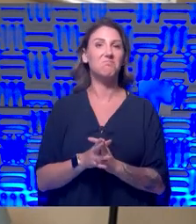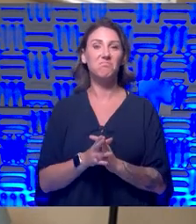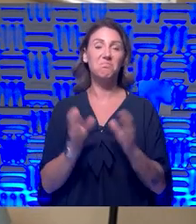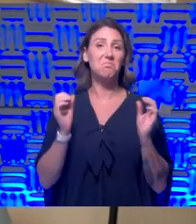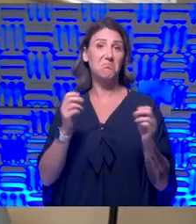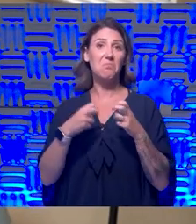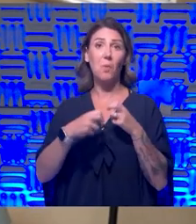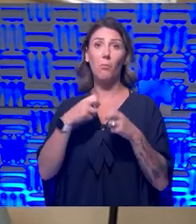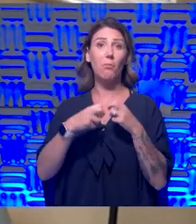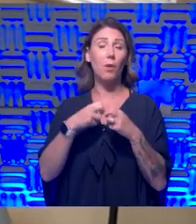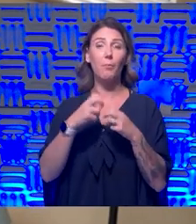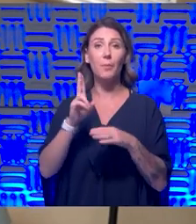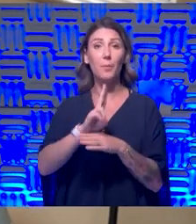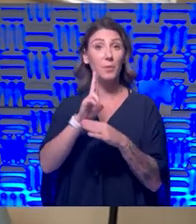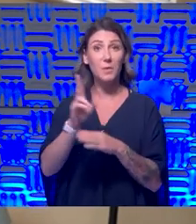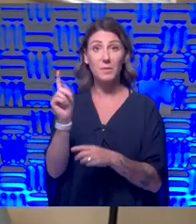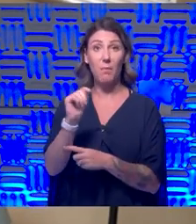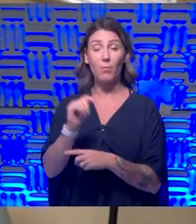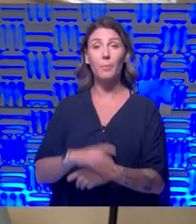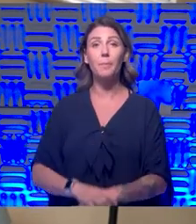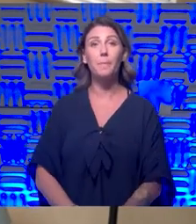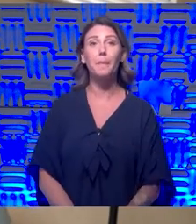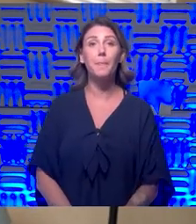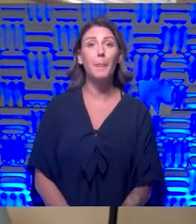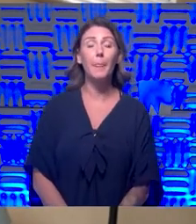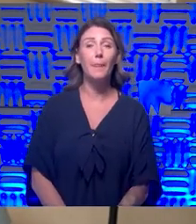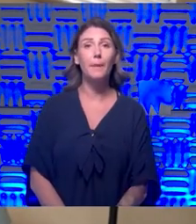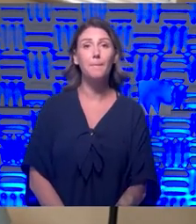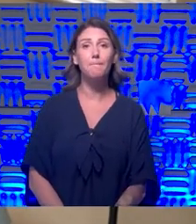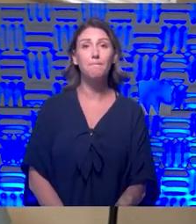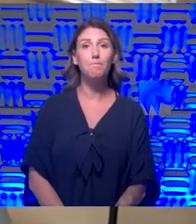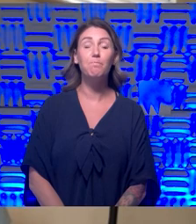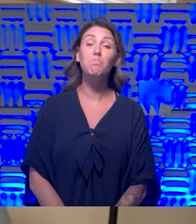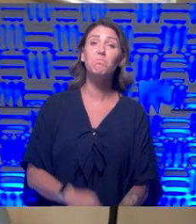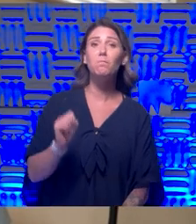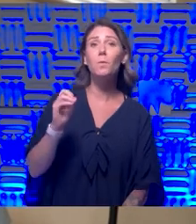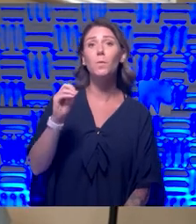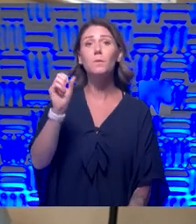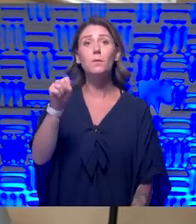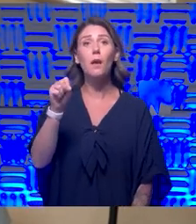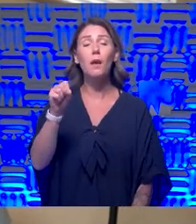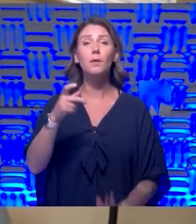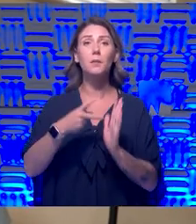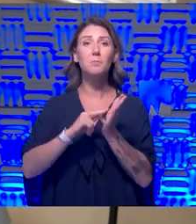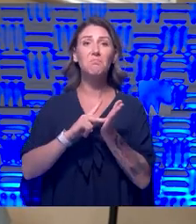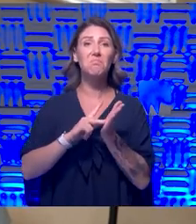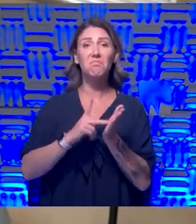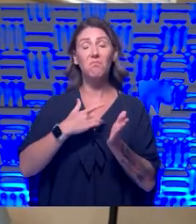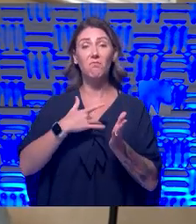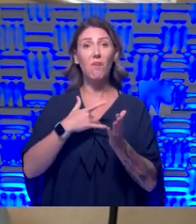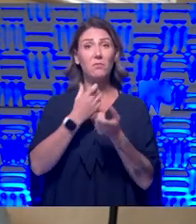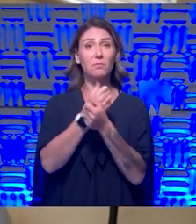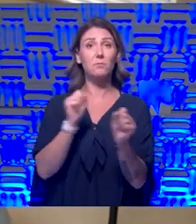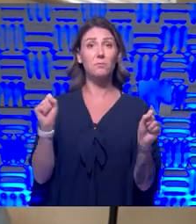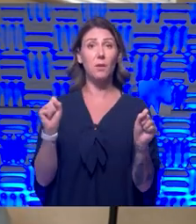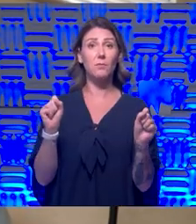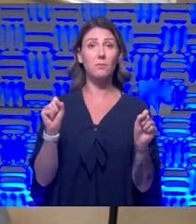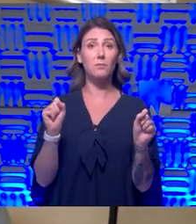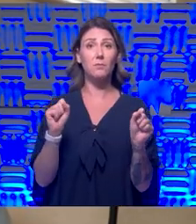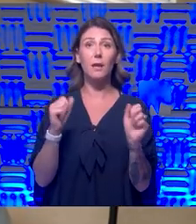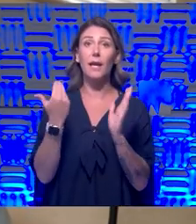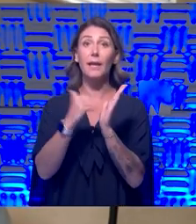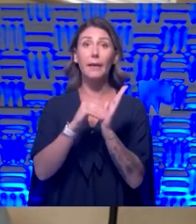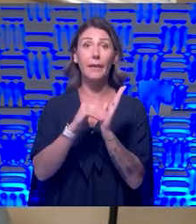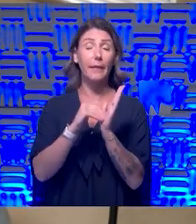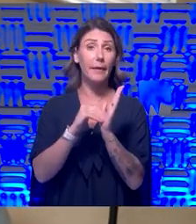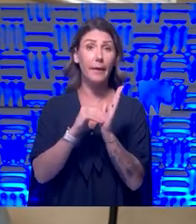otherwise using the restroom. So, um, yeah, I mean, I, I, I felt pretty safe. Um, again, the